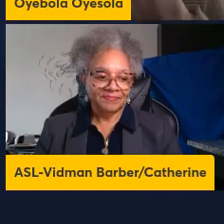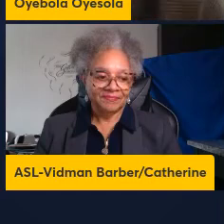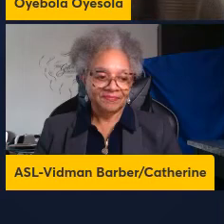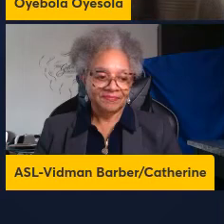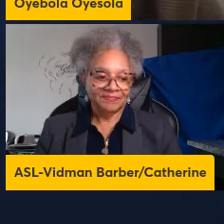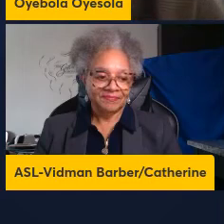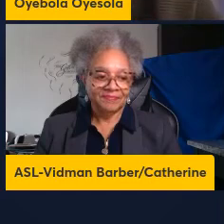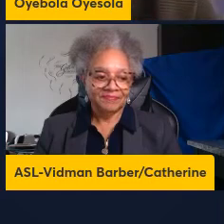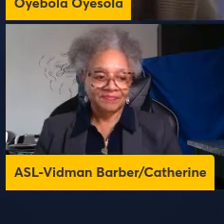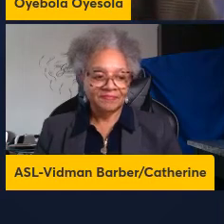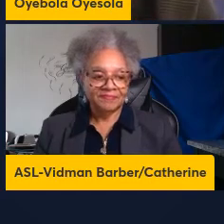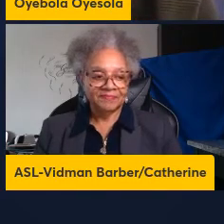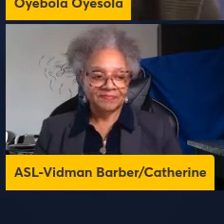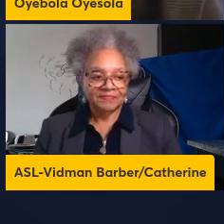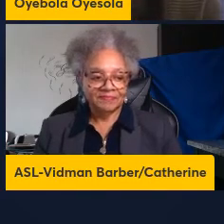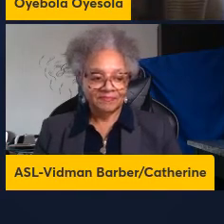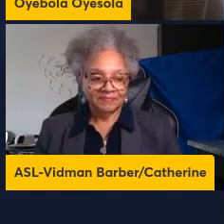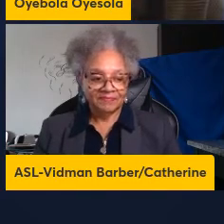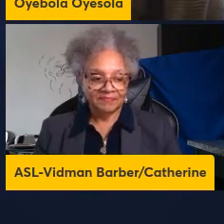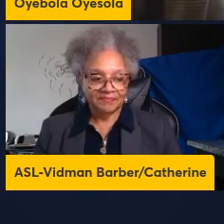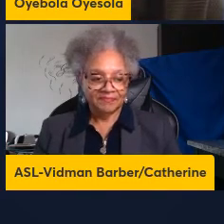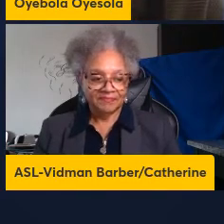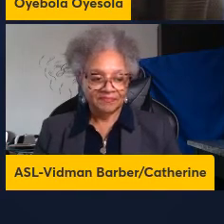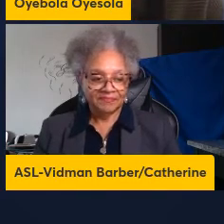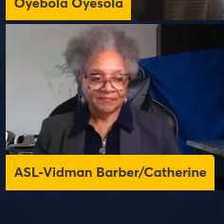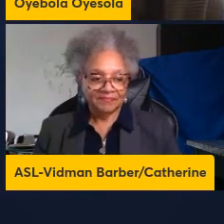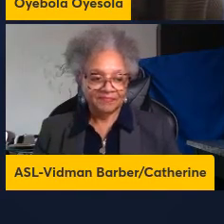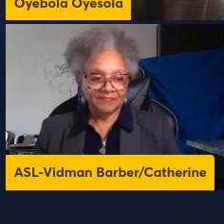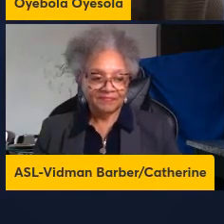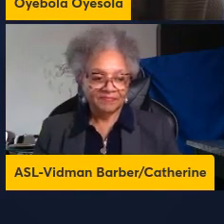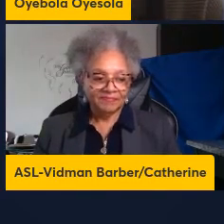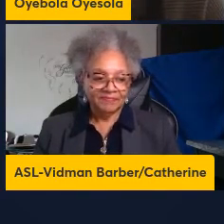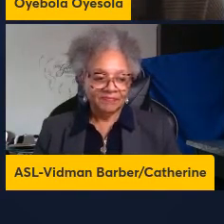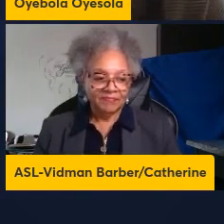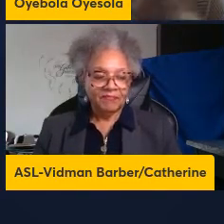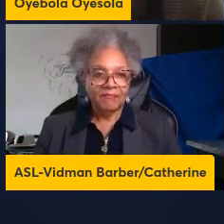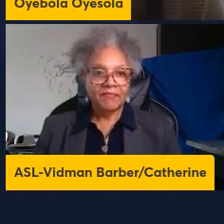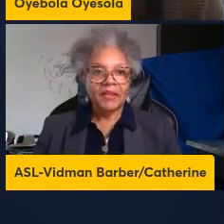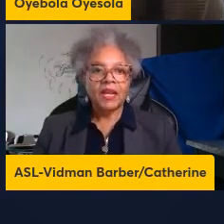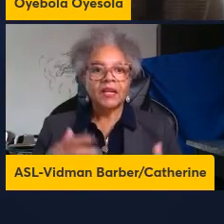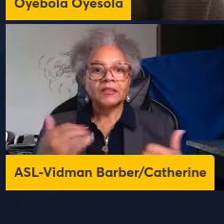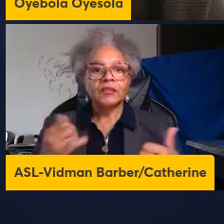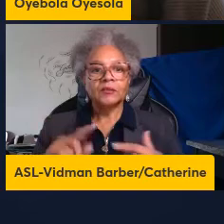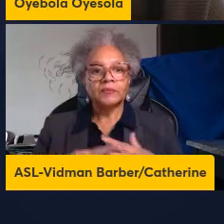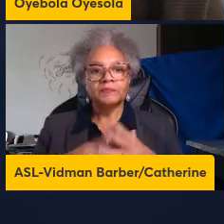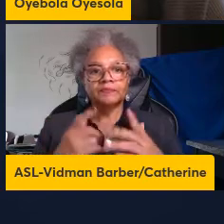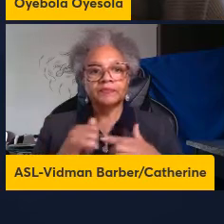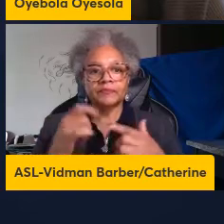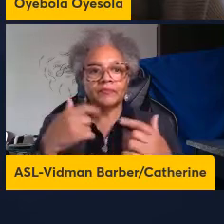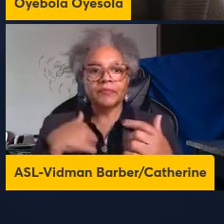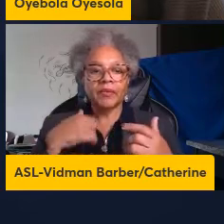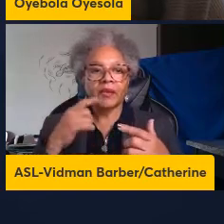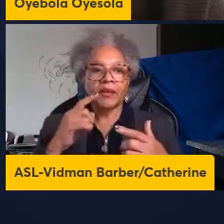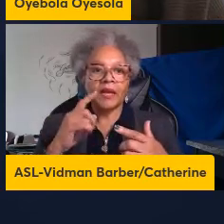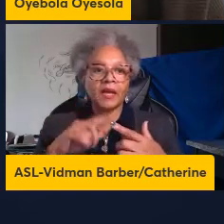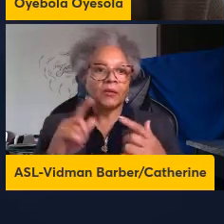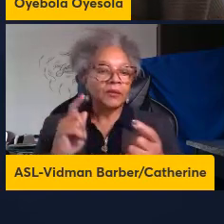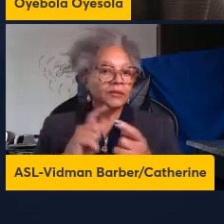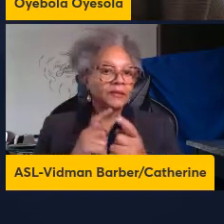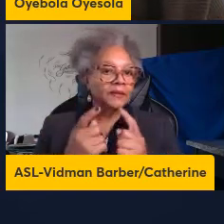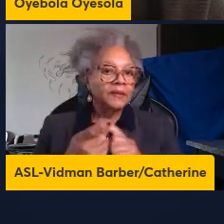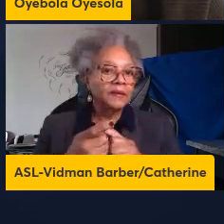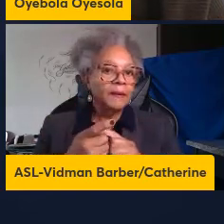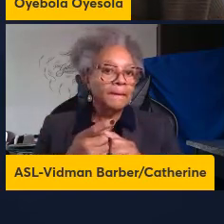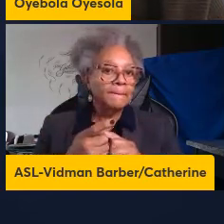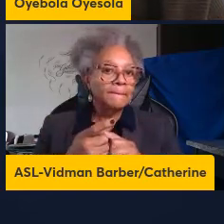all right just to kind of take it off my project is majorly focused on soil transmitted home eat